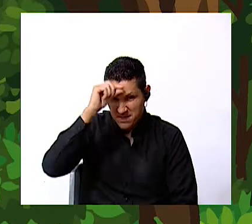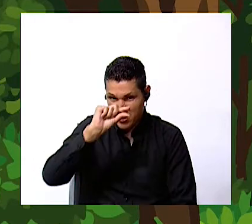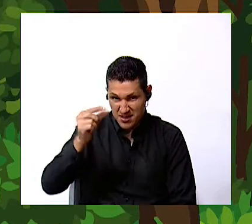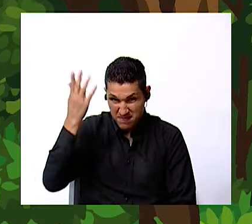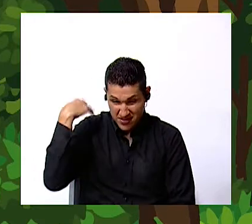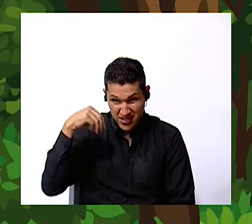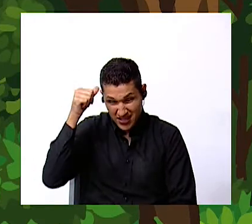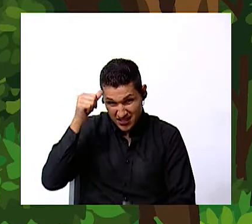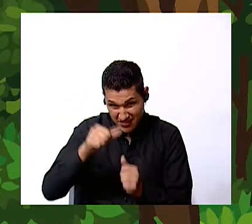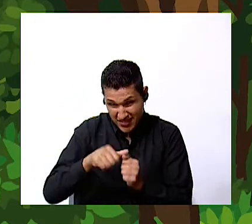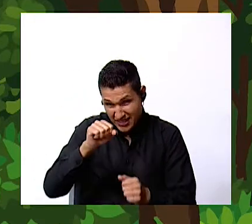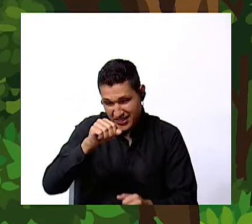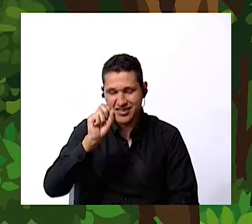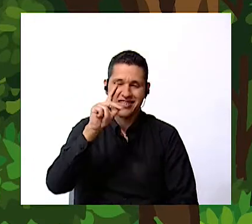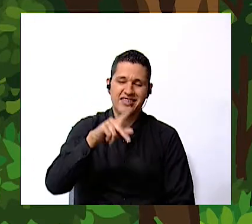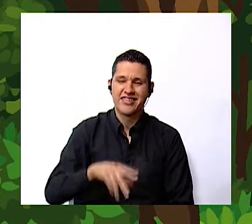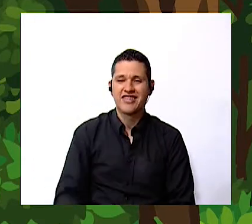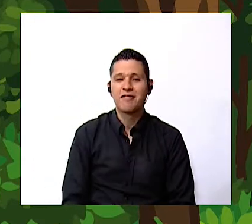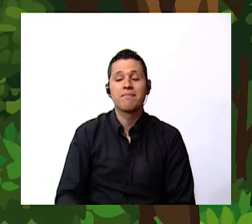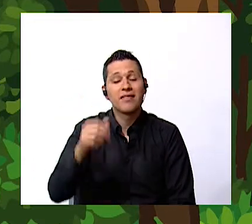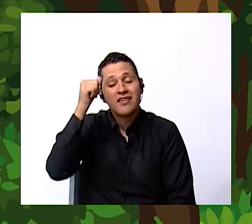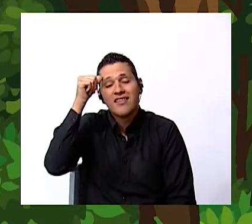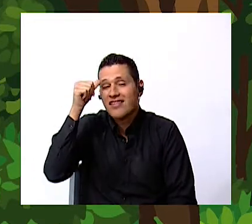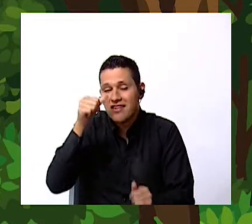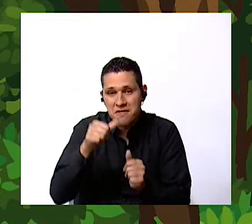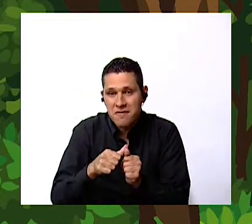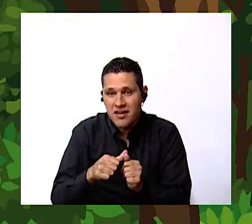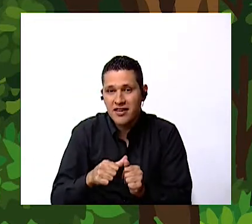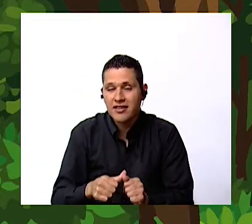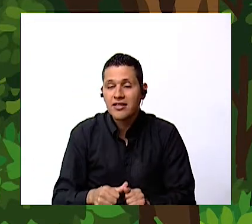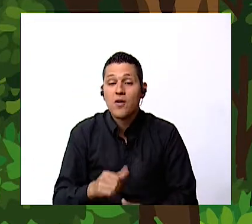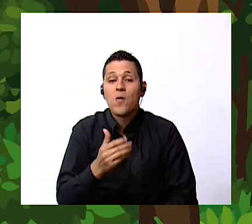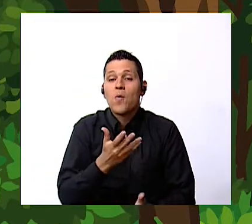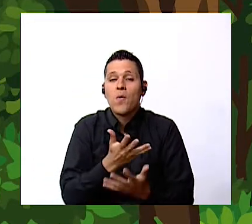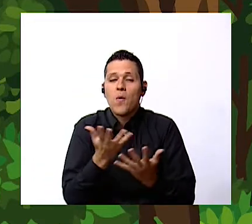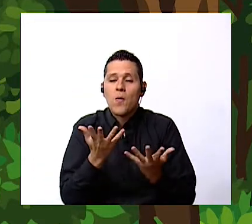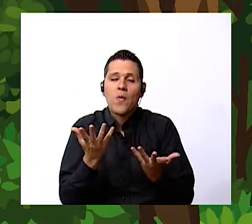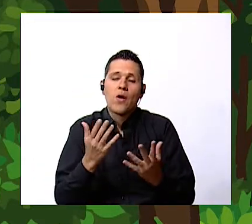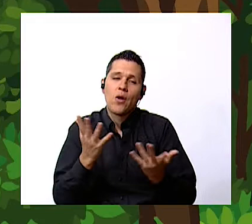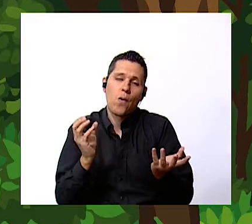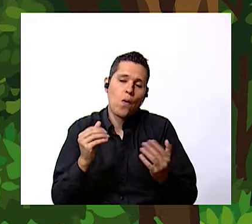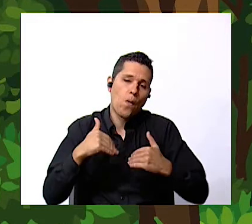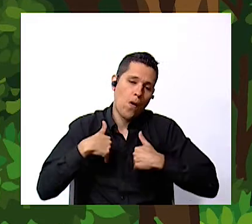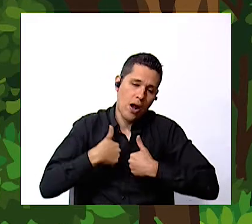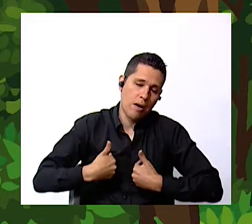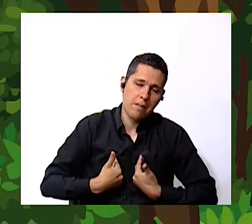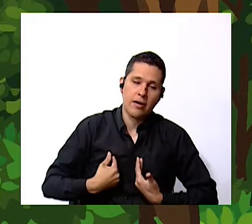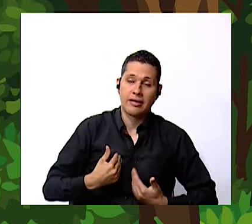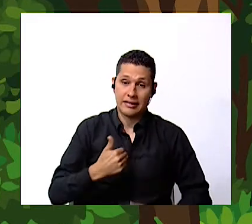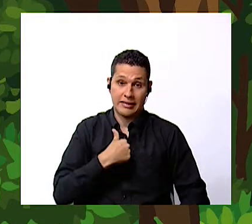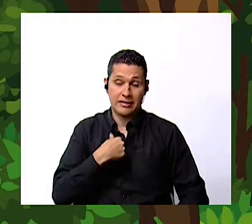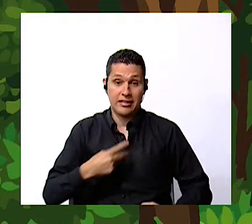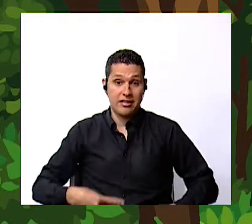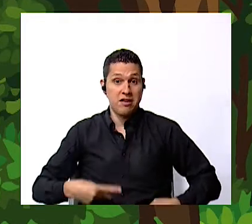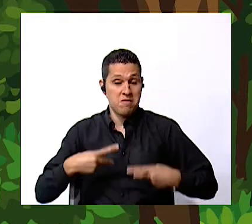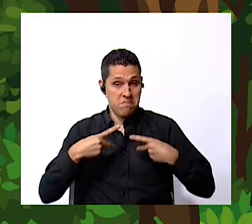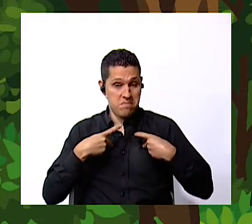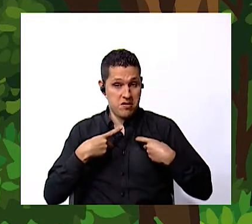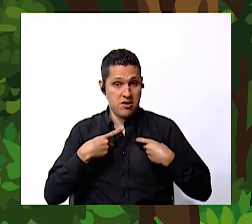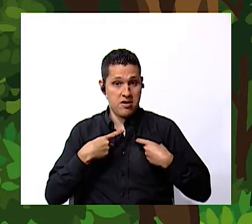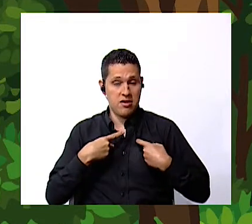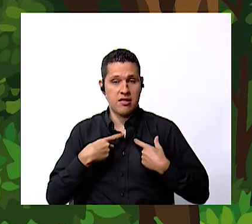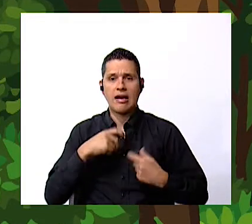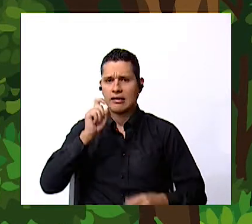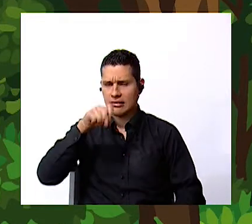now remember living things eat need air and water that's right